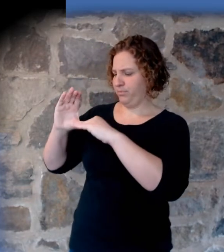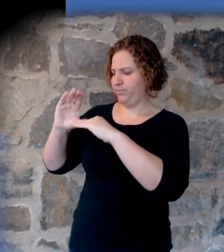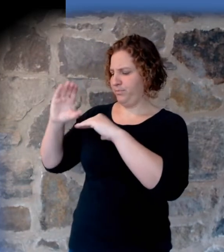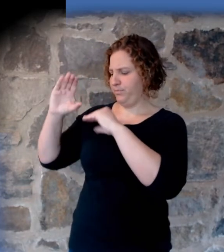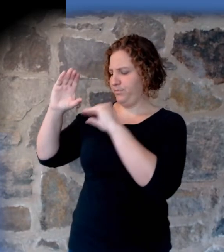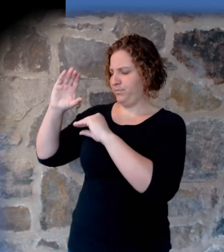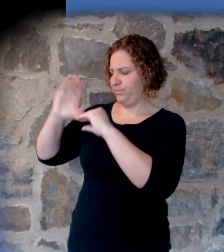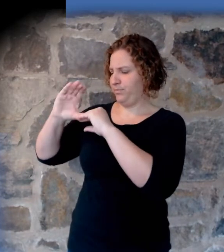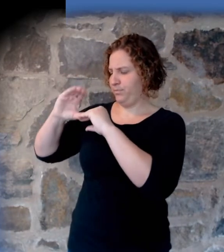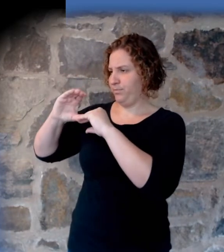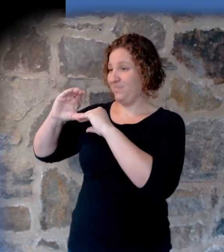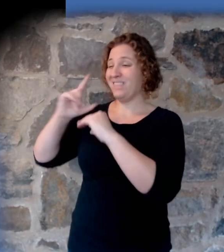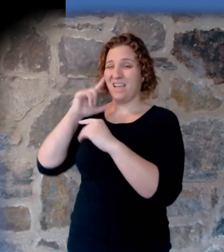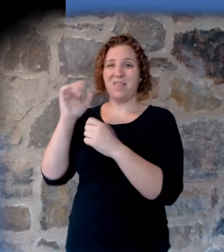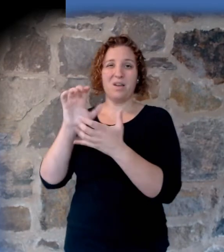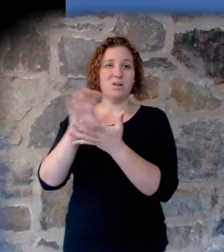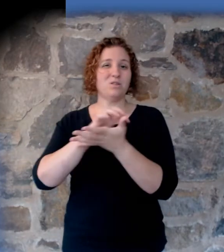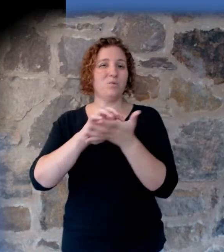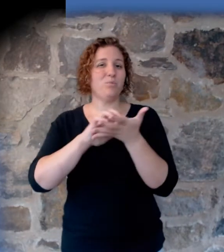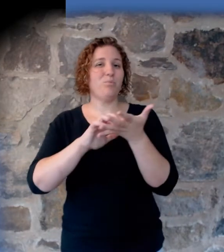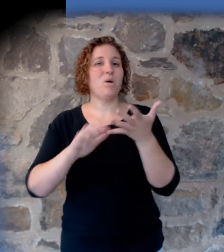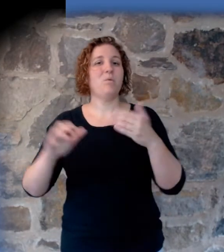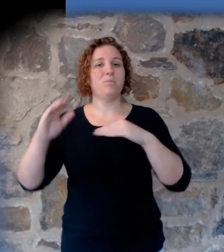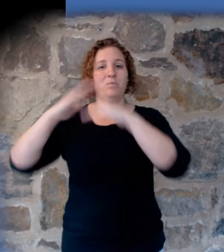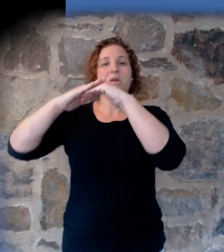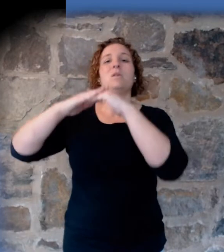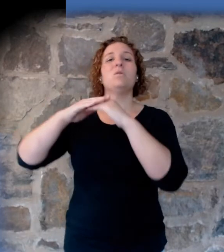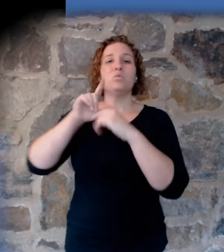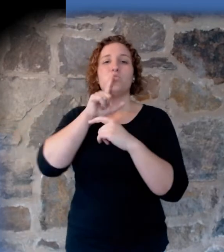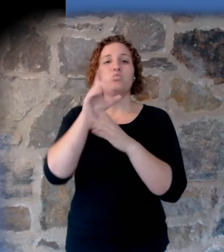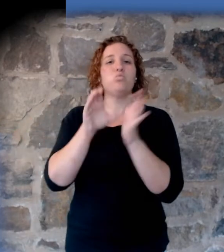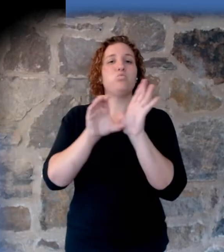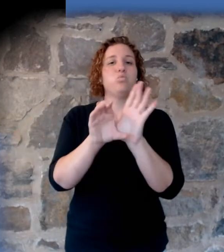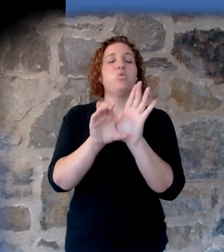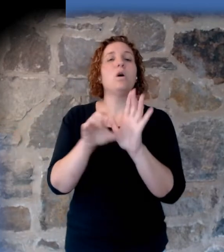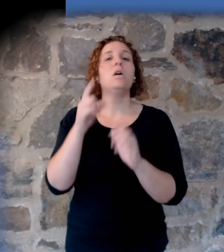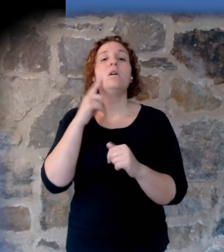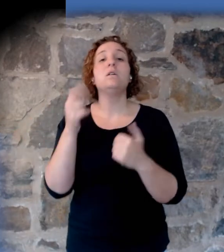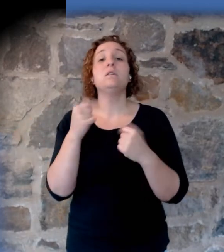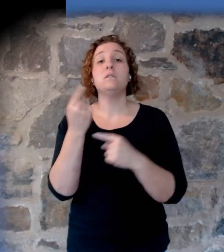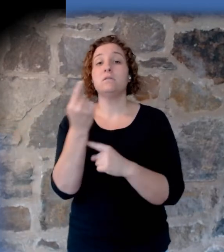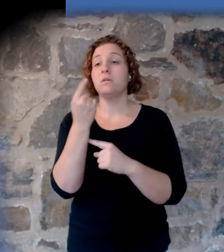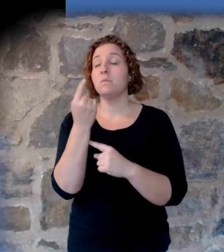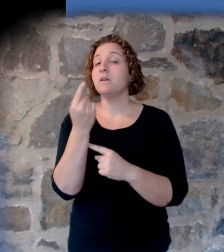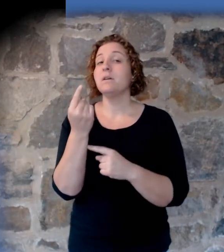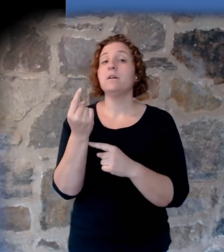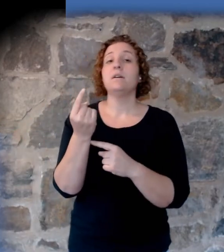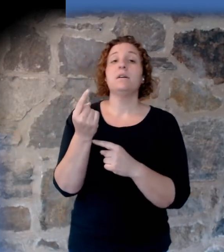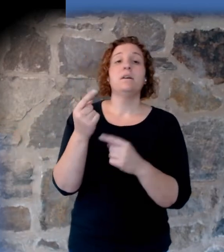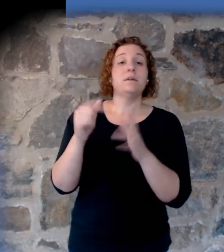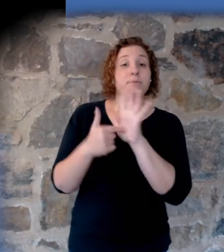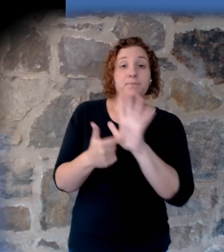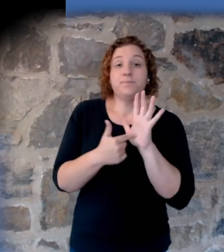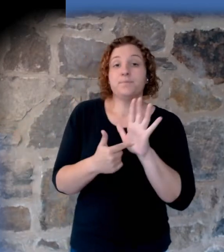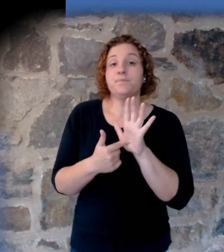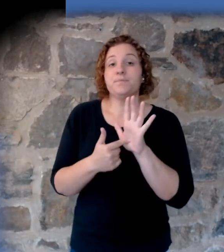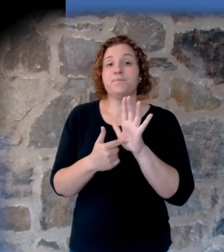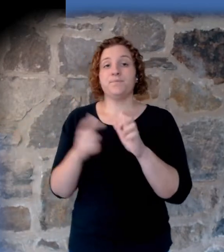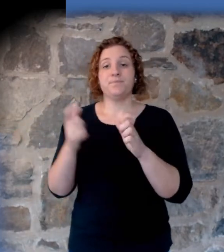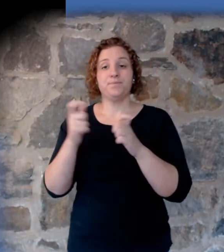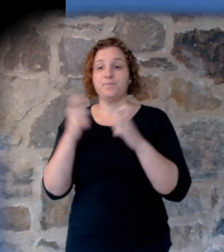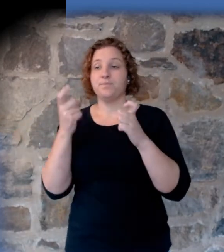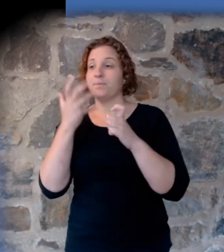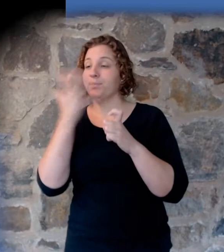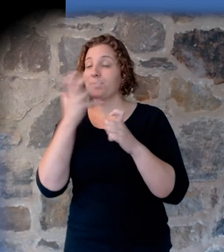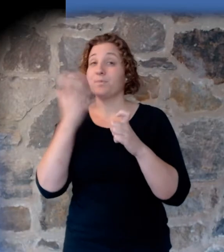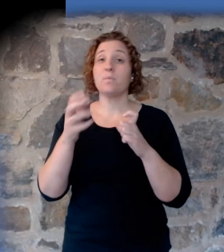boundary of colossal scale. We're looking at something that shows the magnitude of flood flow